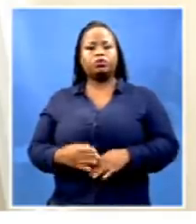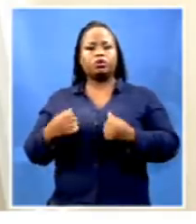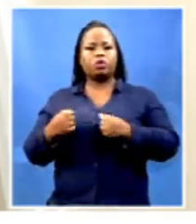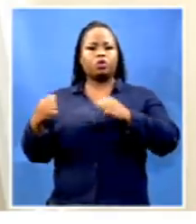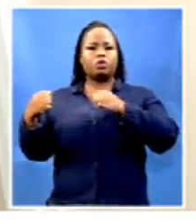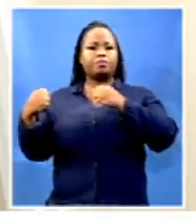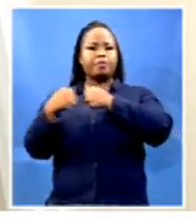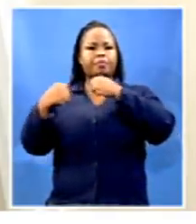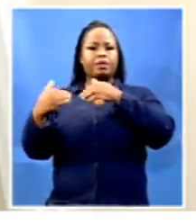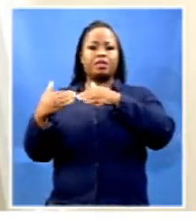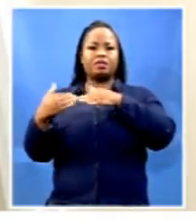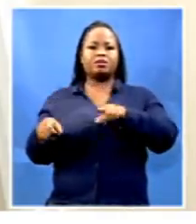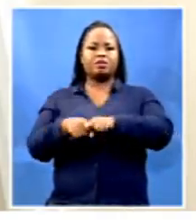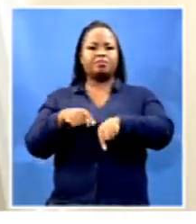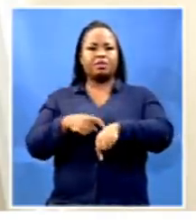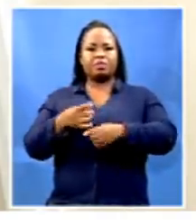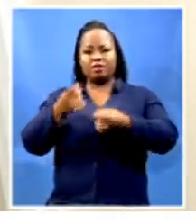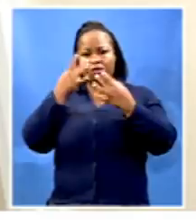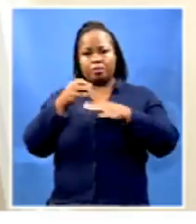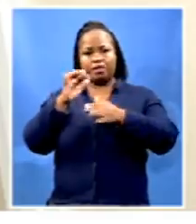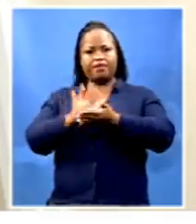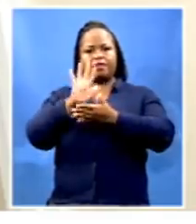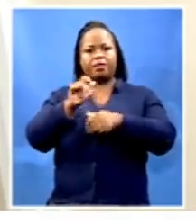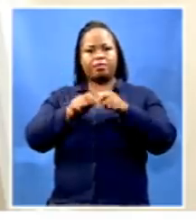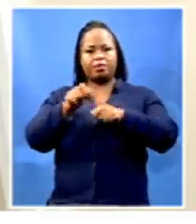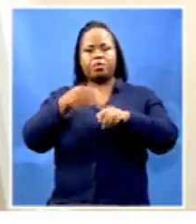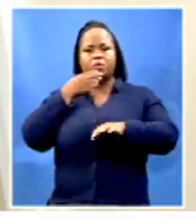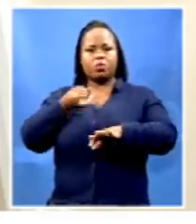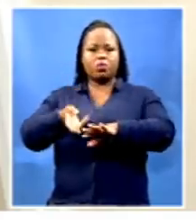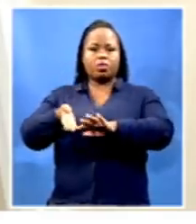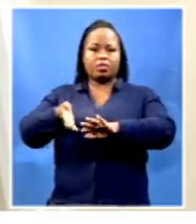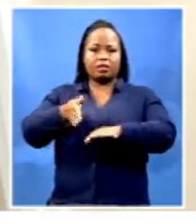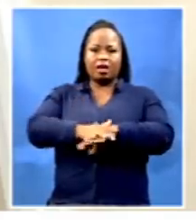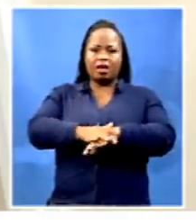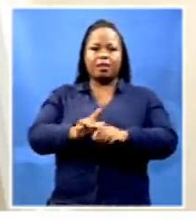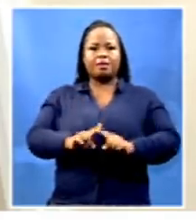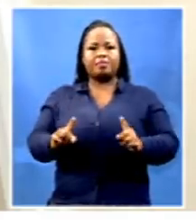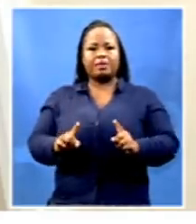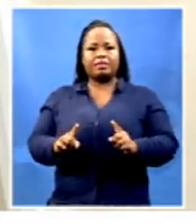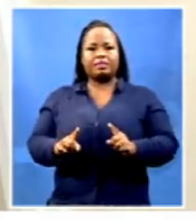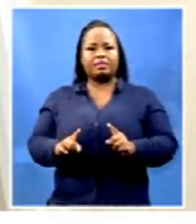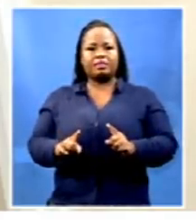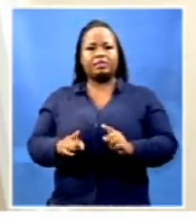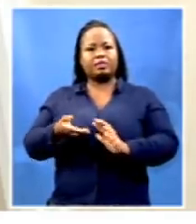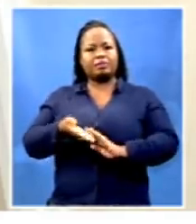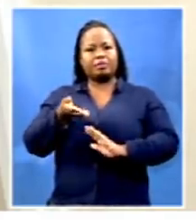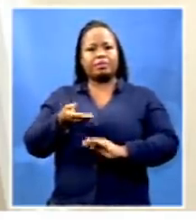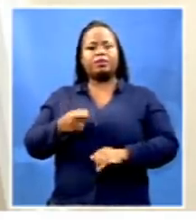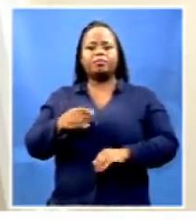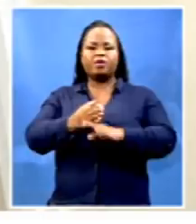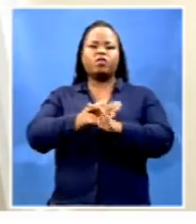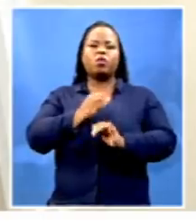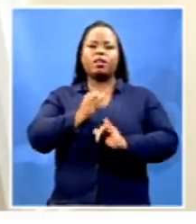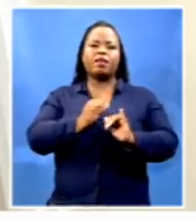which immediately we were informed that there were 15 people who were deceased. But unfortunately, they were increased to 15.